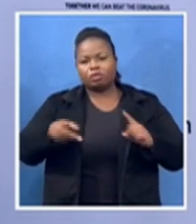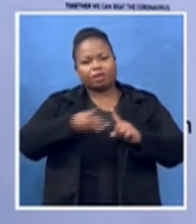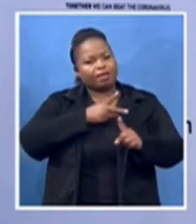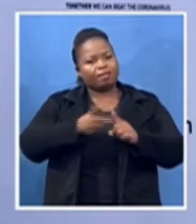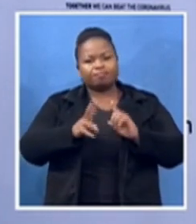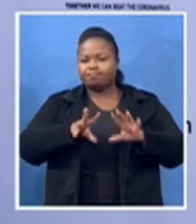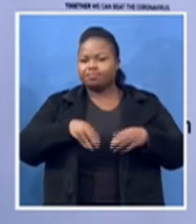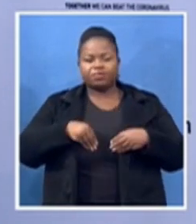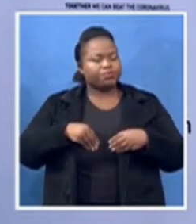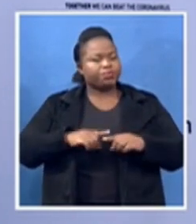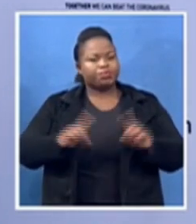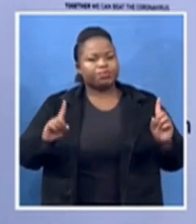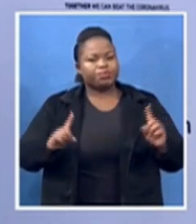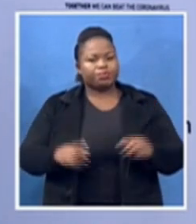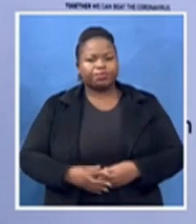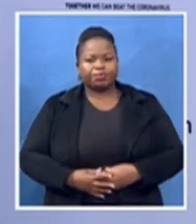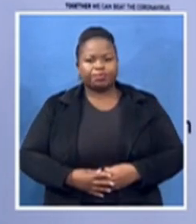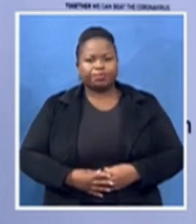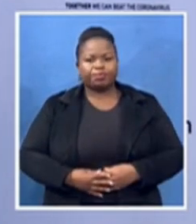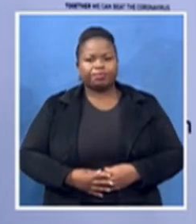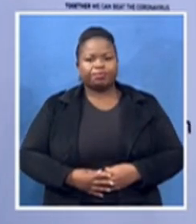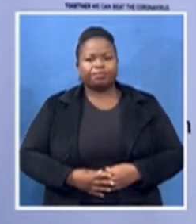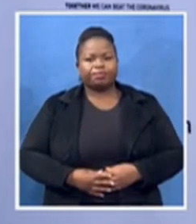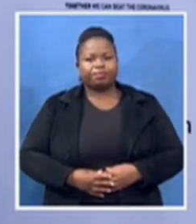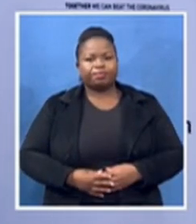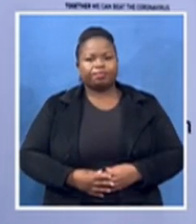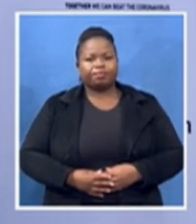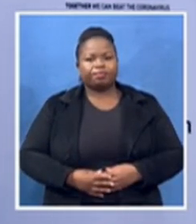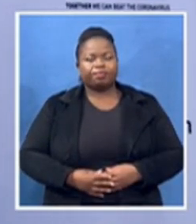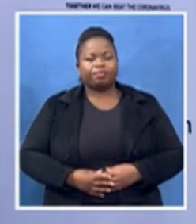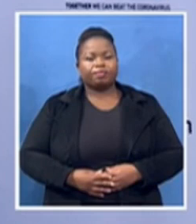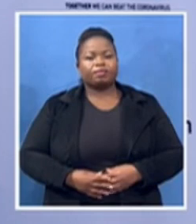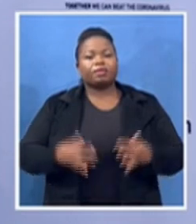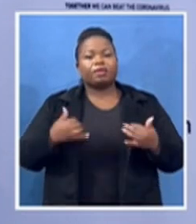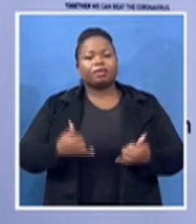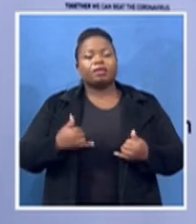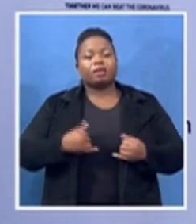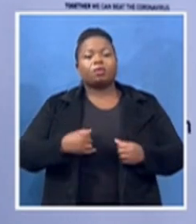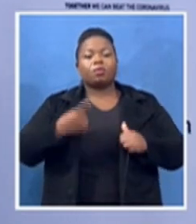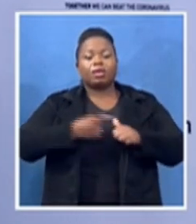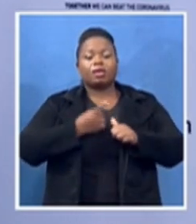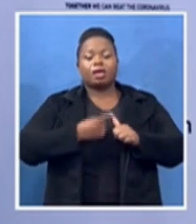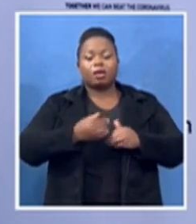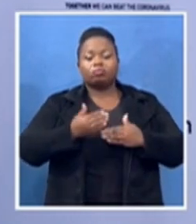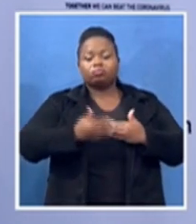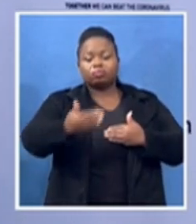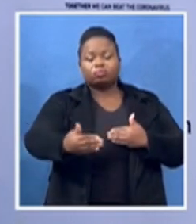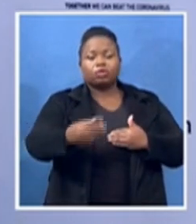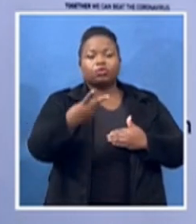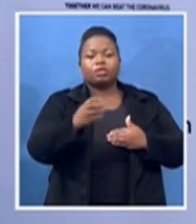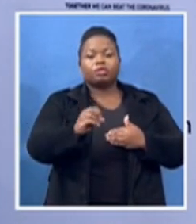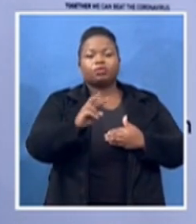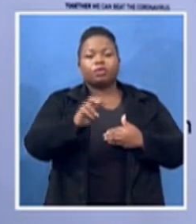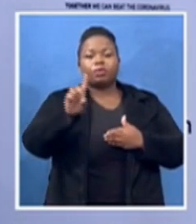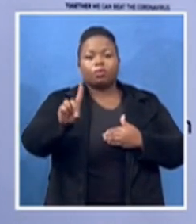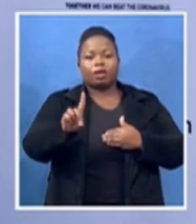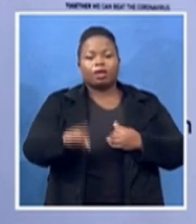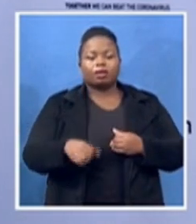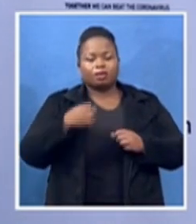we mark this countdown to 2021 with activities that will highlight the work the of mama and encourage dialogues